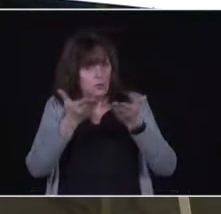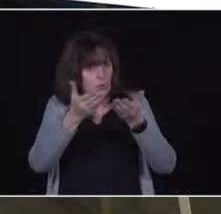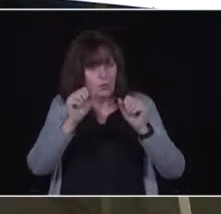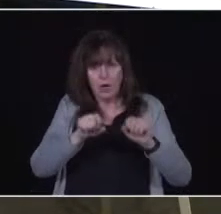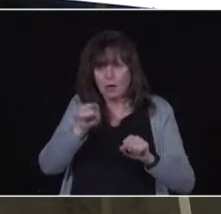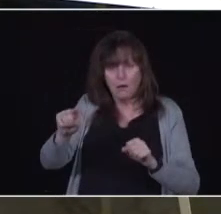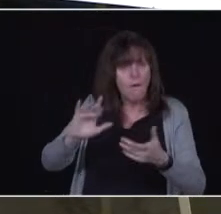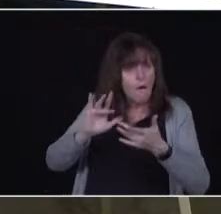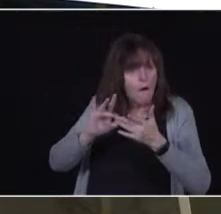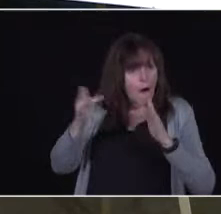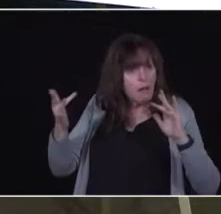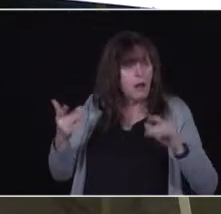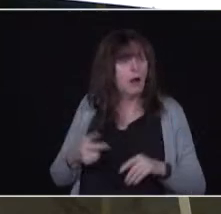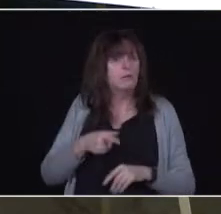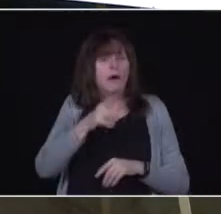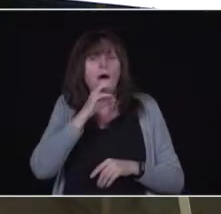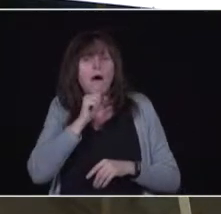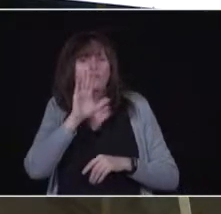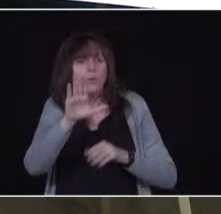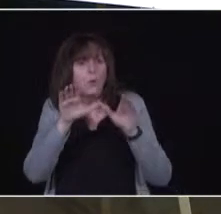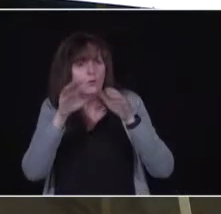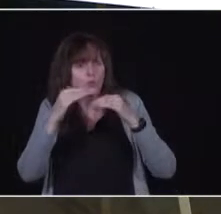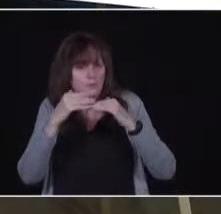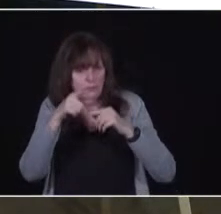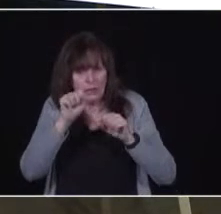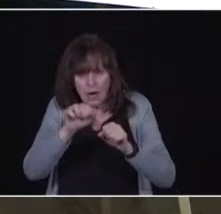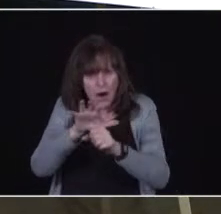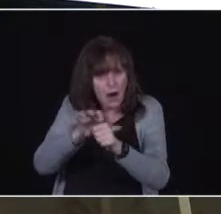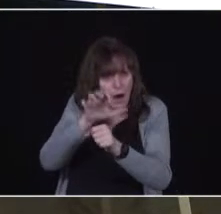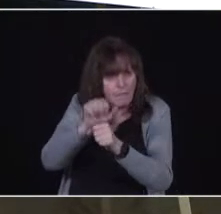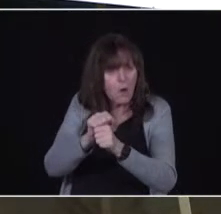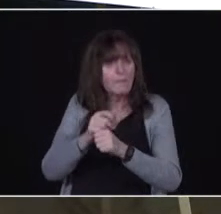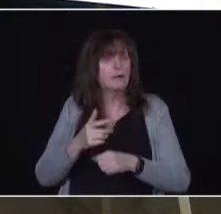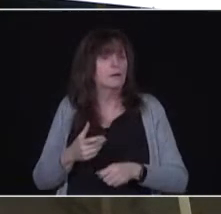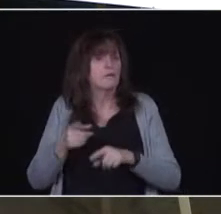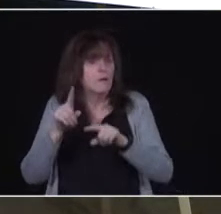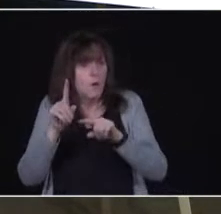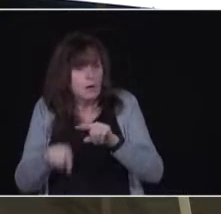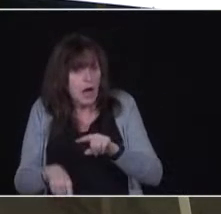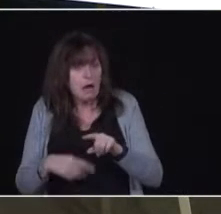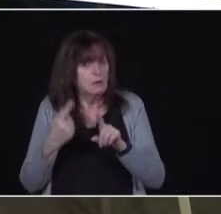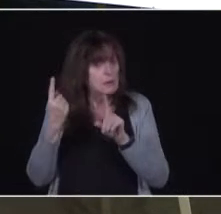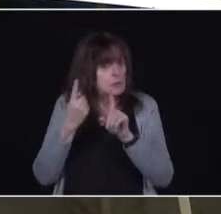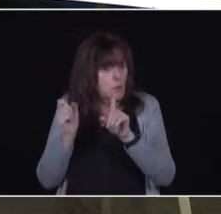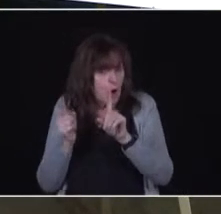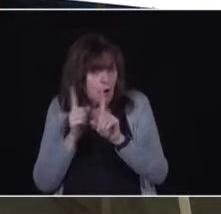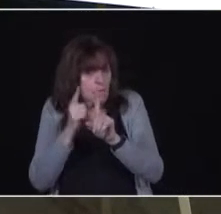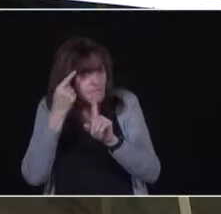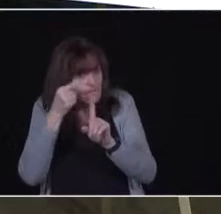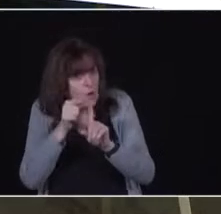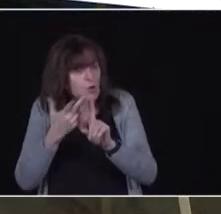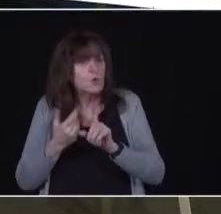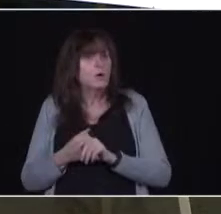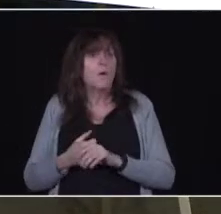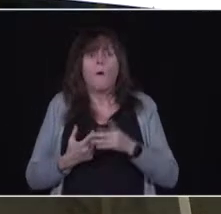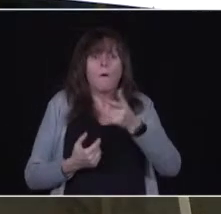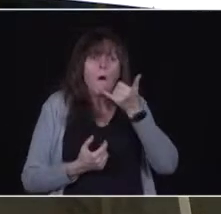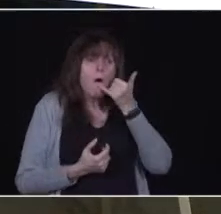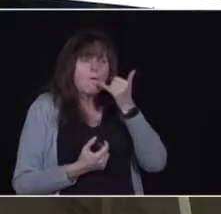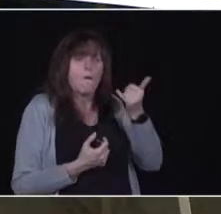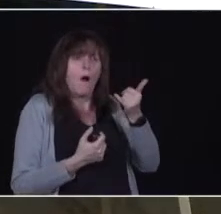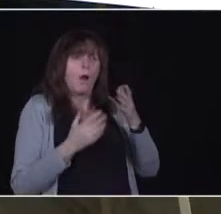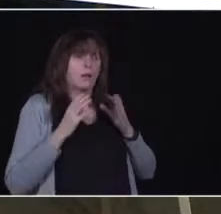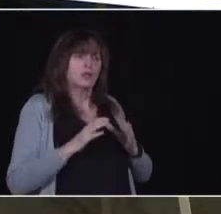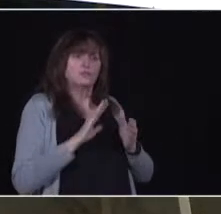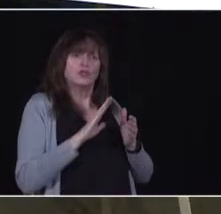reserve an appointment for your vaccine and if you cannot do that or somebody cannot do it for you, you able to go to the customer service desk and reserve that appointment